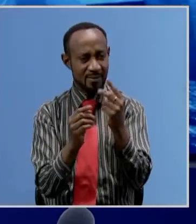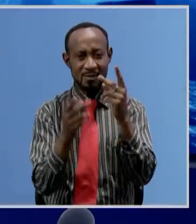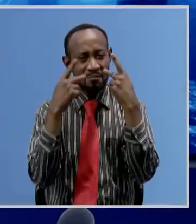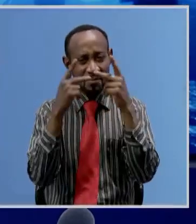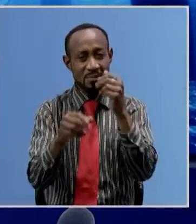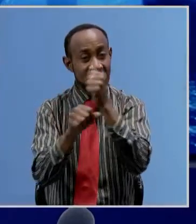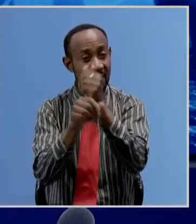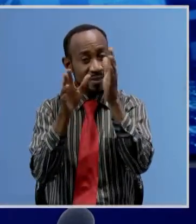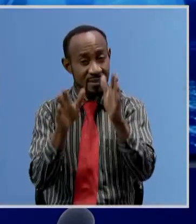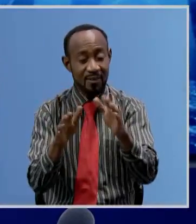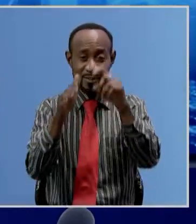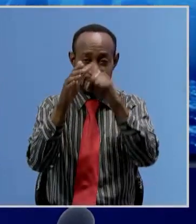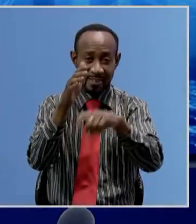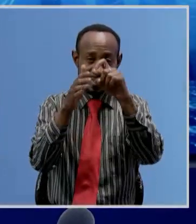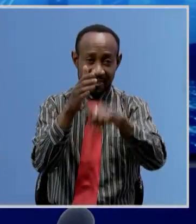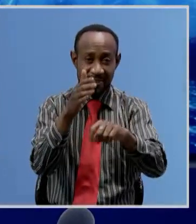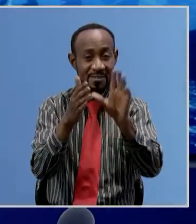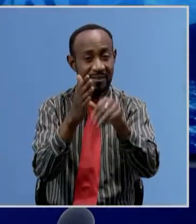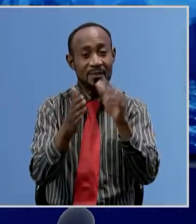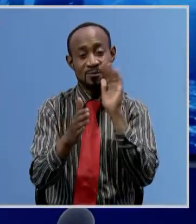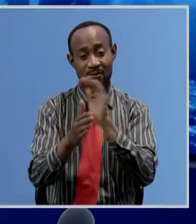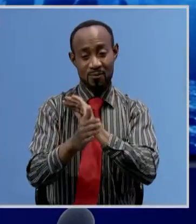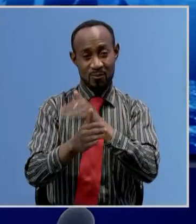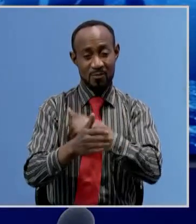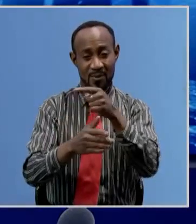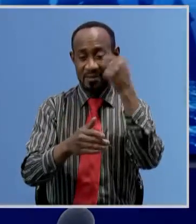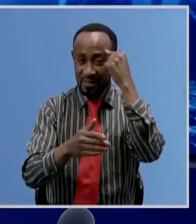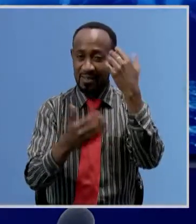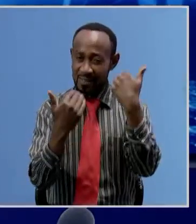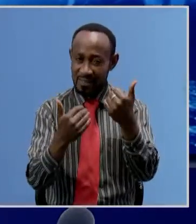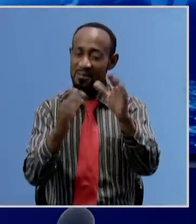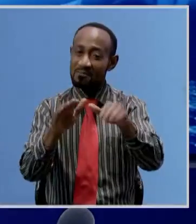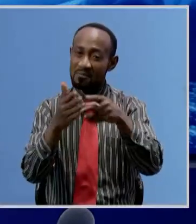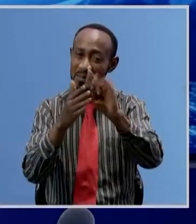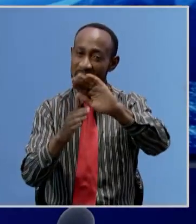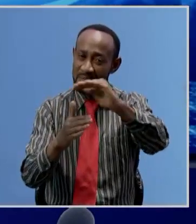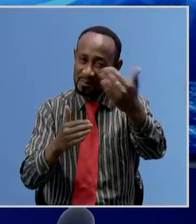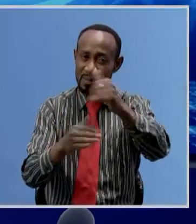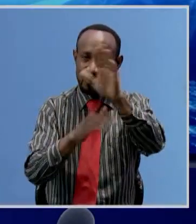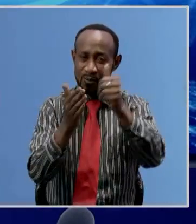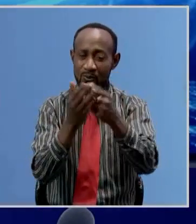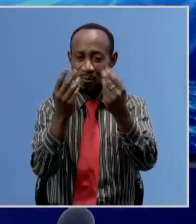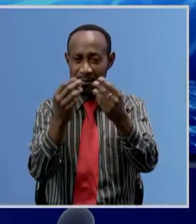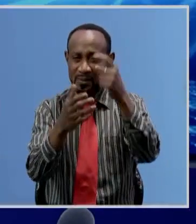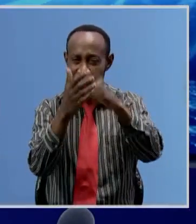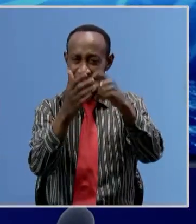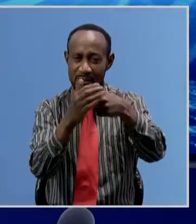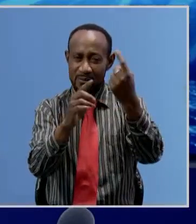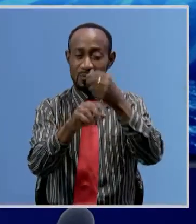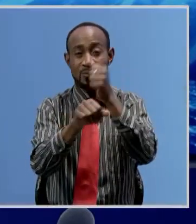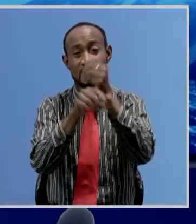employees on the deductions miss chira says the government will therefore refund all monies deducted from the employees before